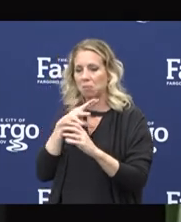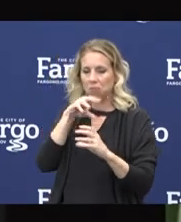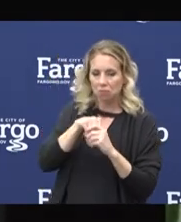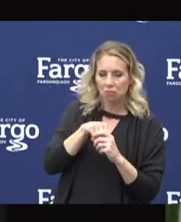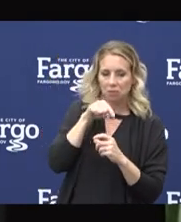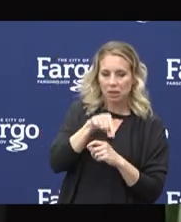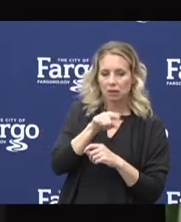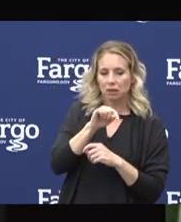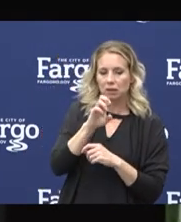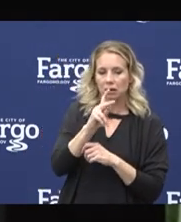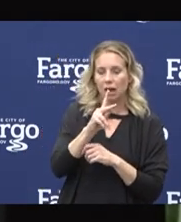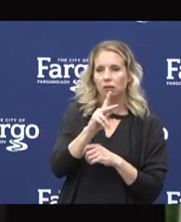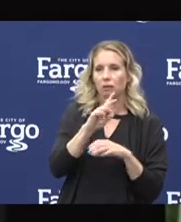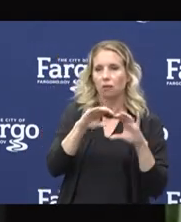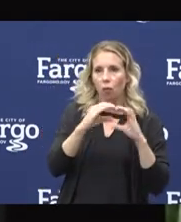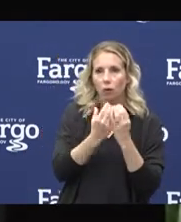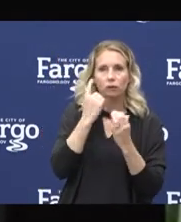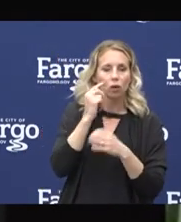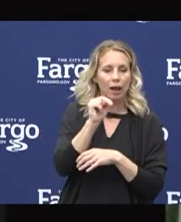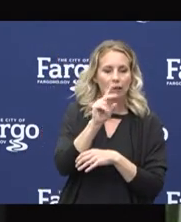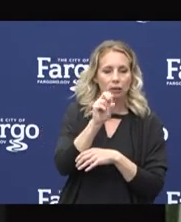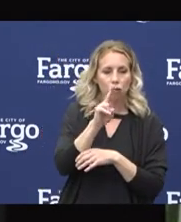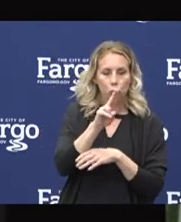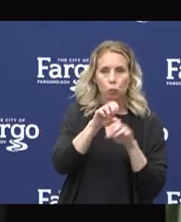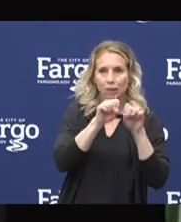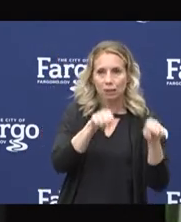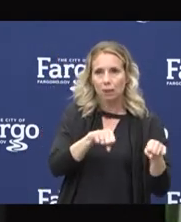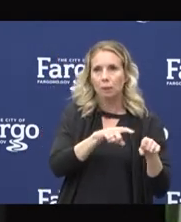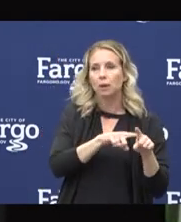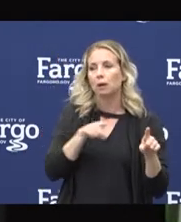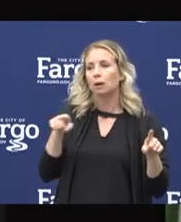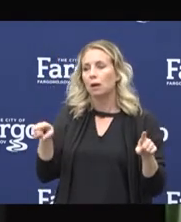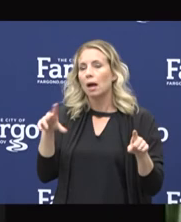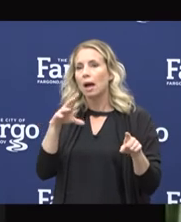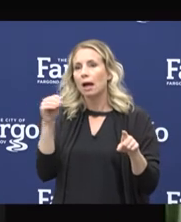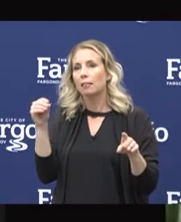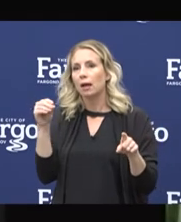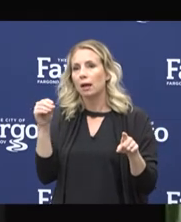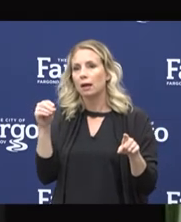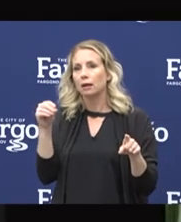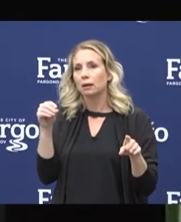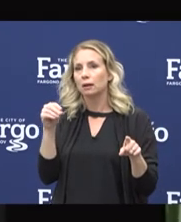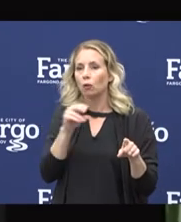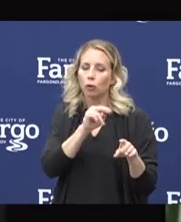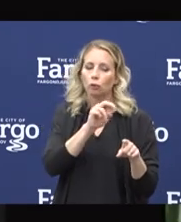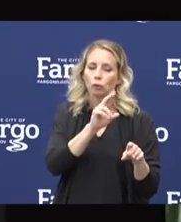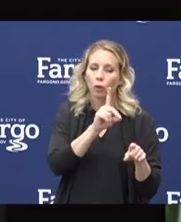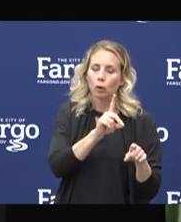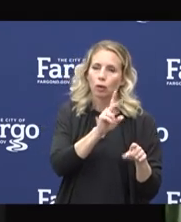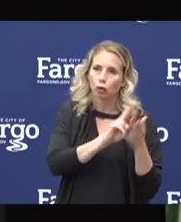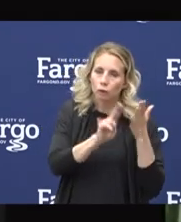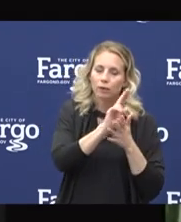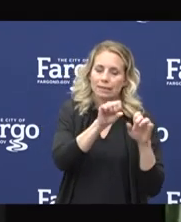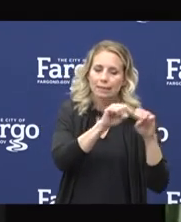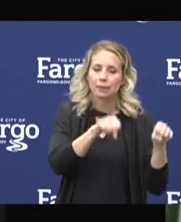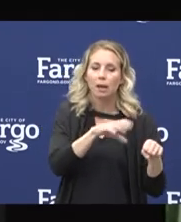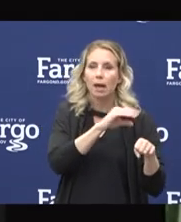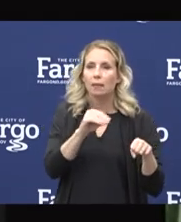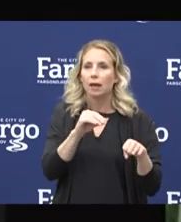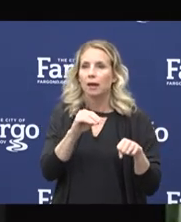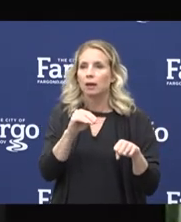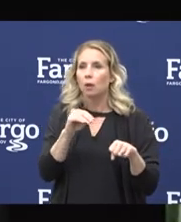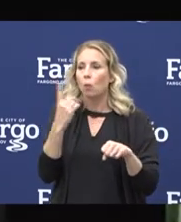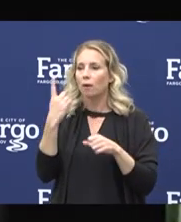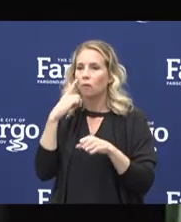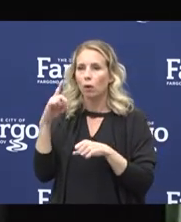for the North Dakota University system and a sub-task force that's for the larger universities of UND